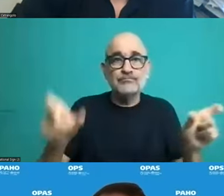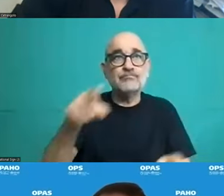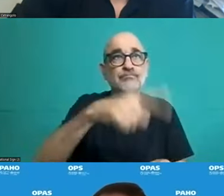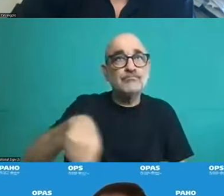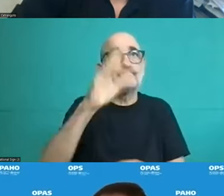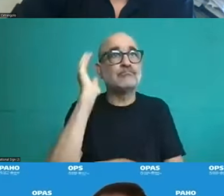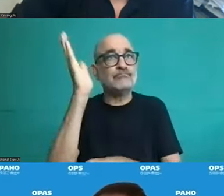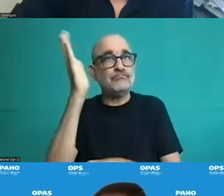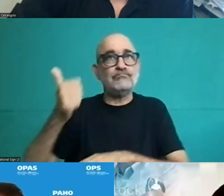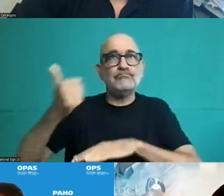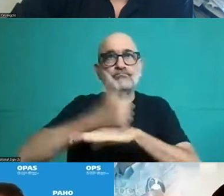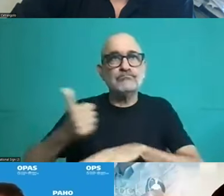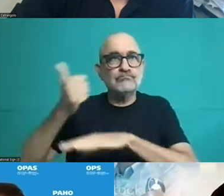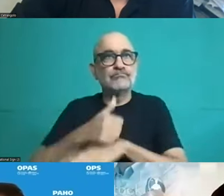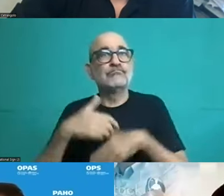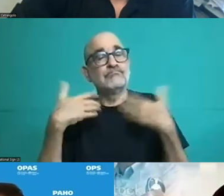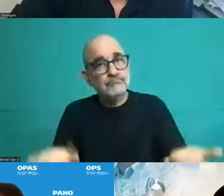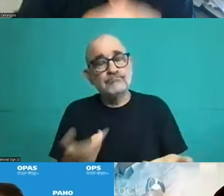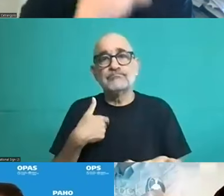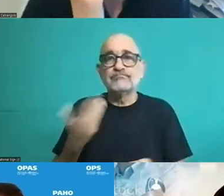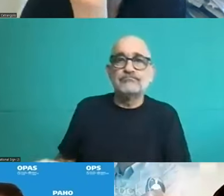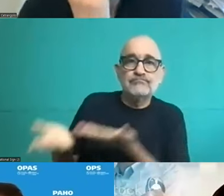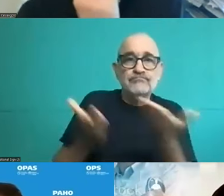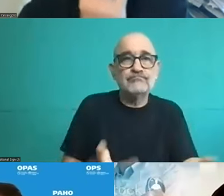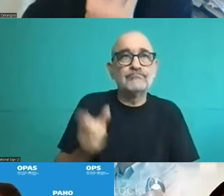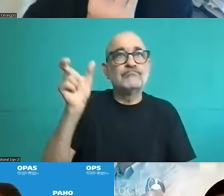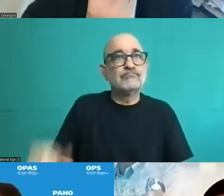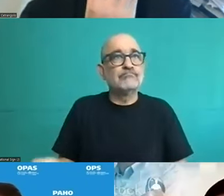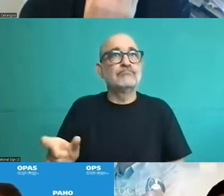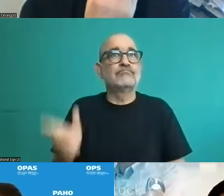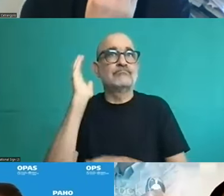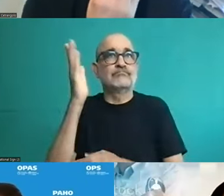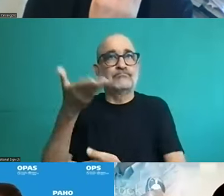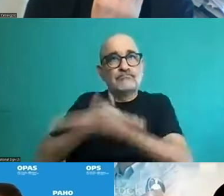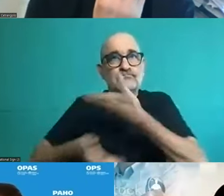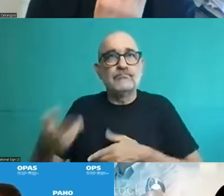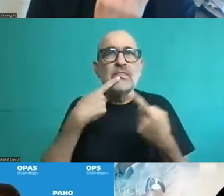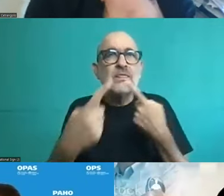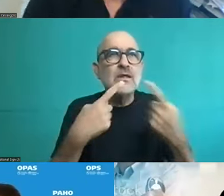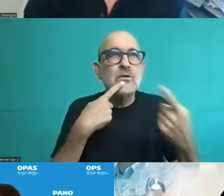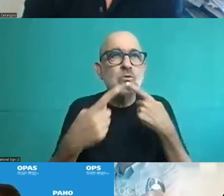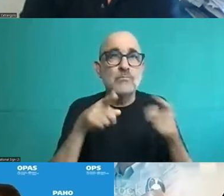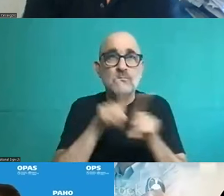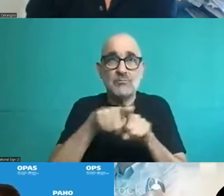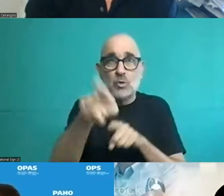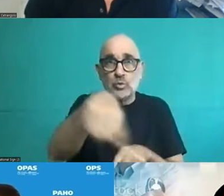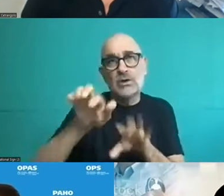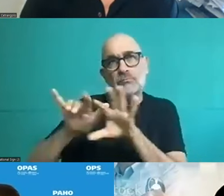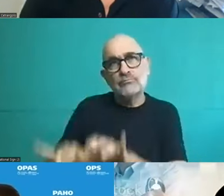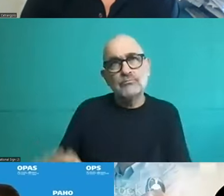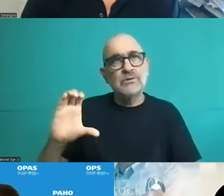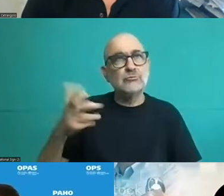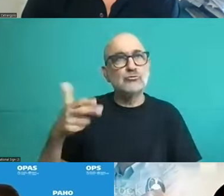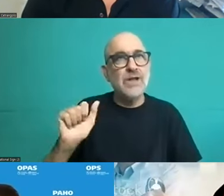yourselves in the chat box. It is actually very active. And thanks very much for that. Thank And this